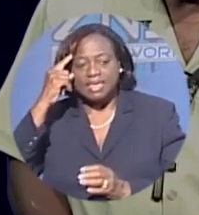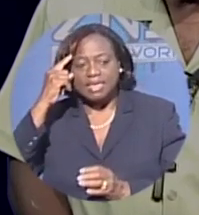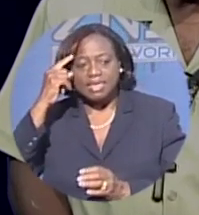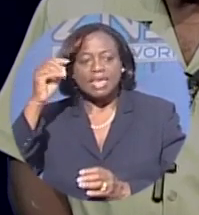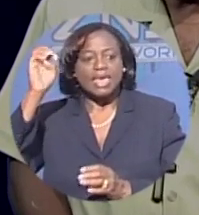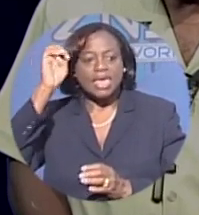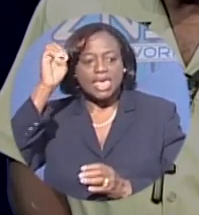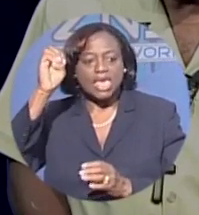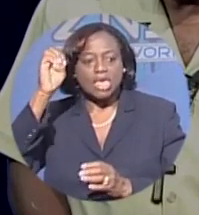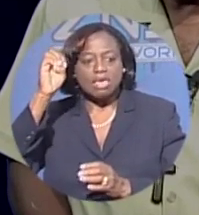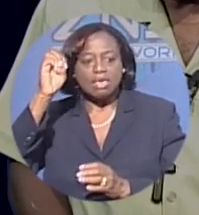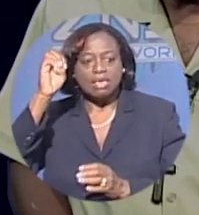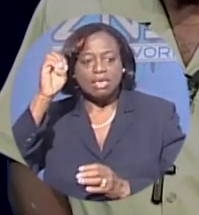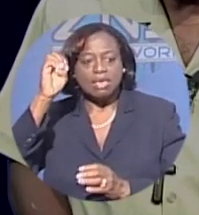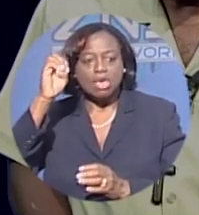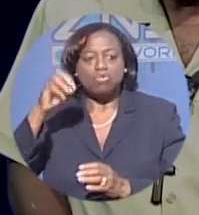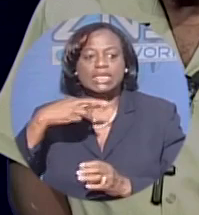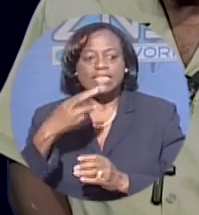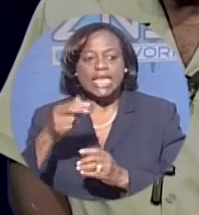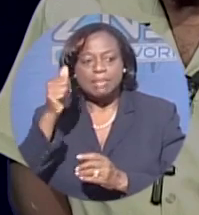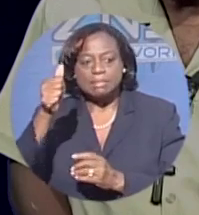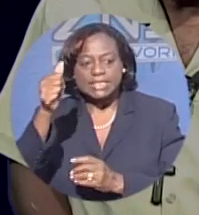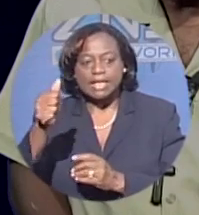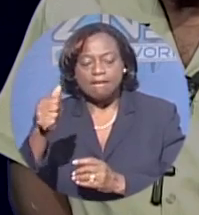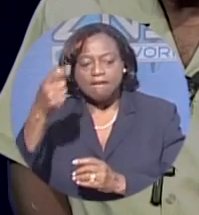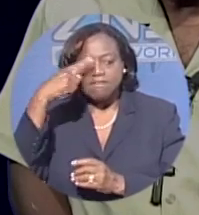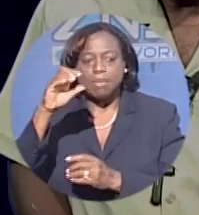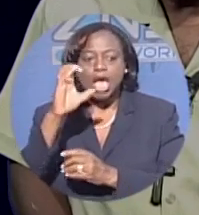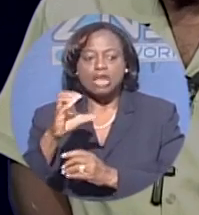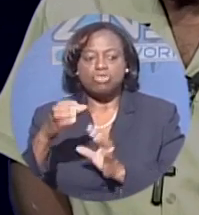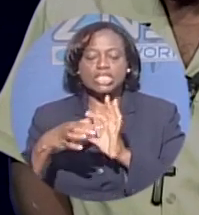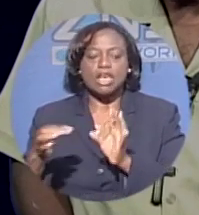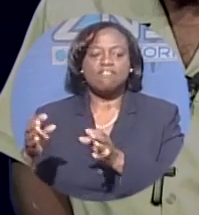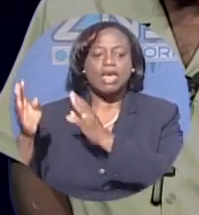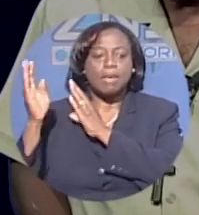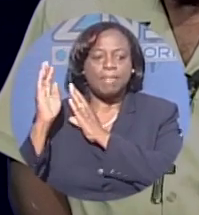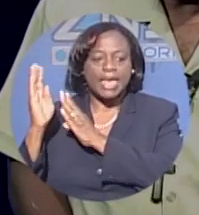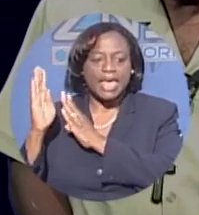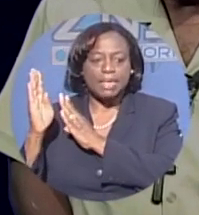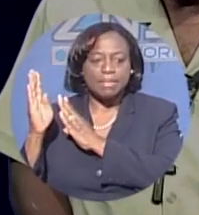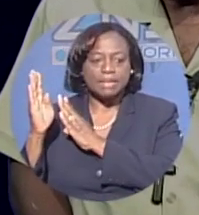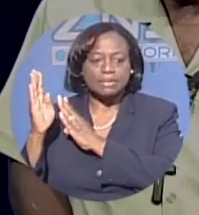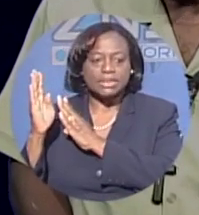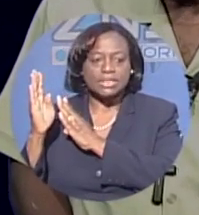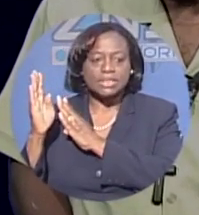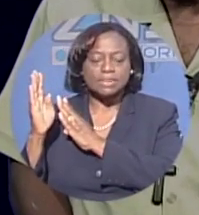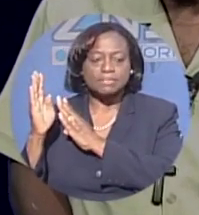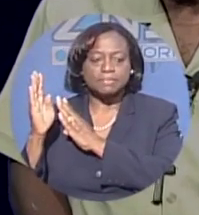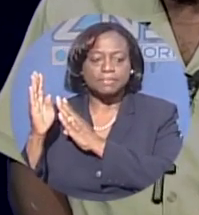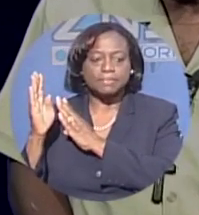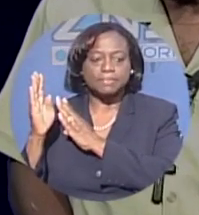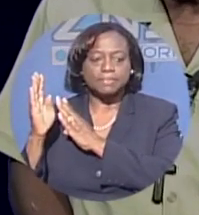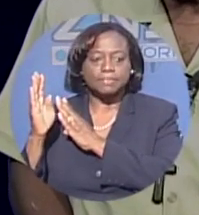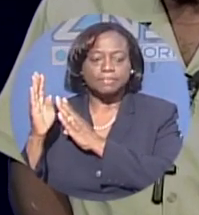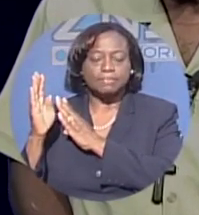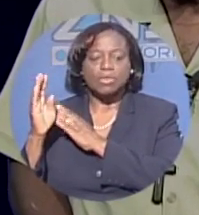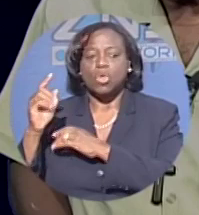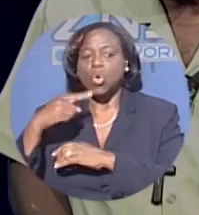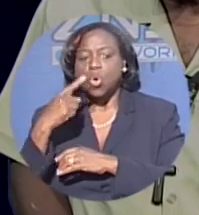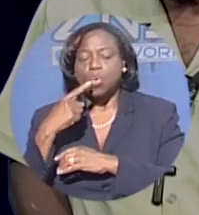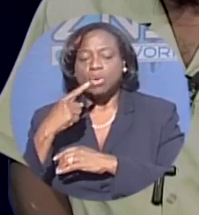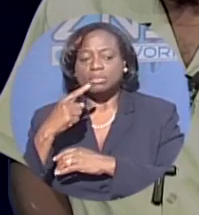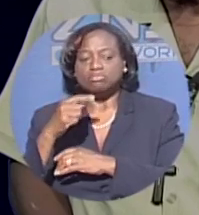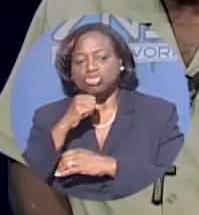those hundreds of Bahamians who were becoming rather disaffected from him and his government